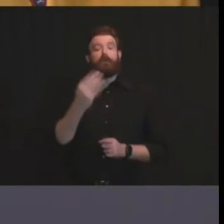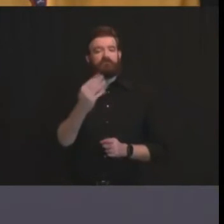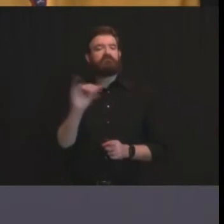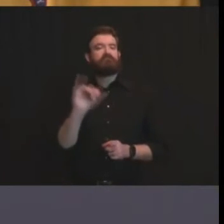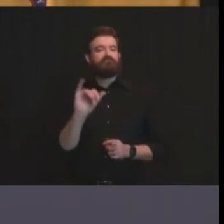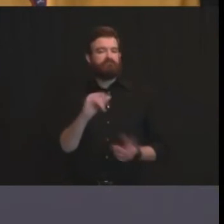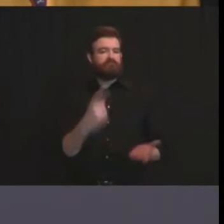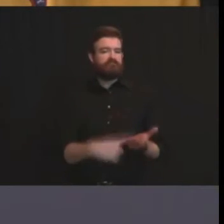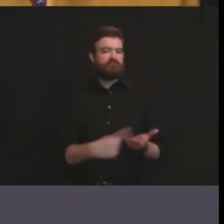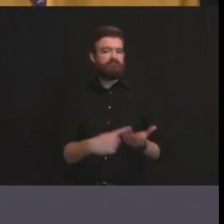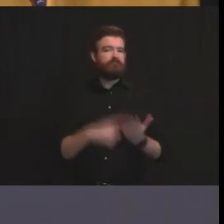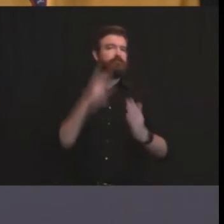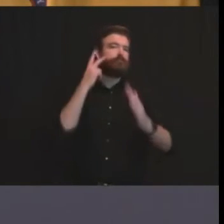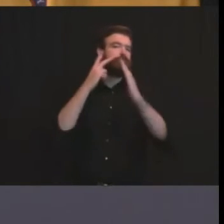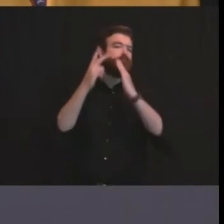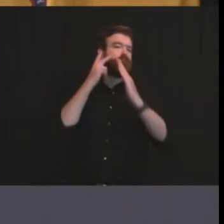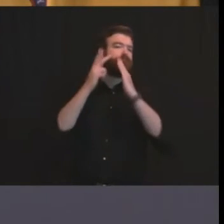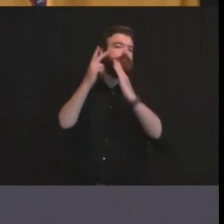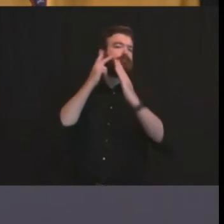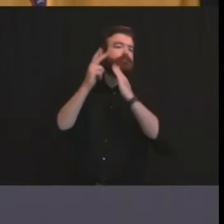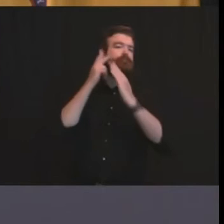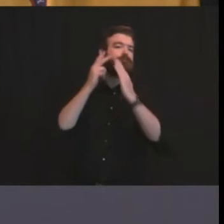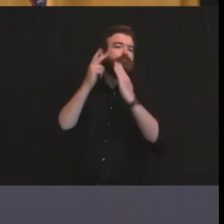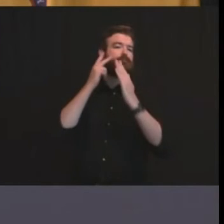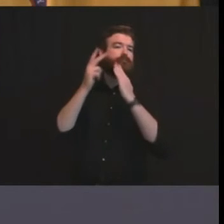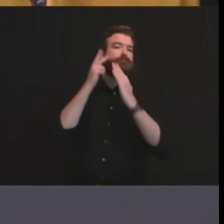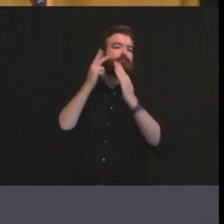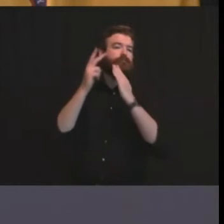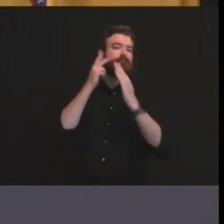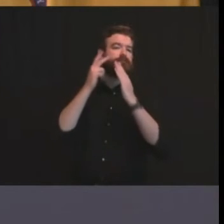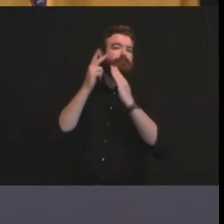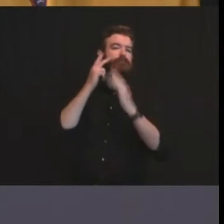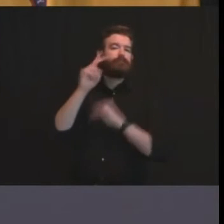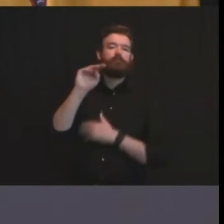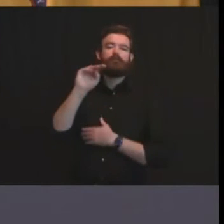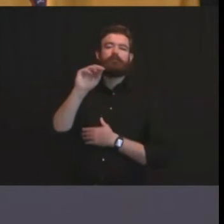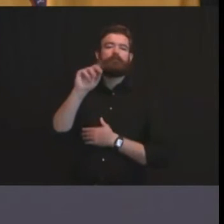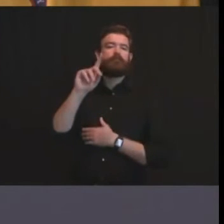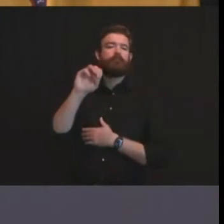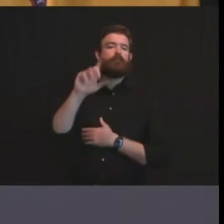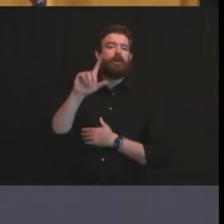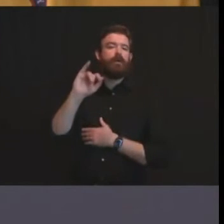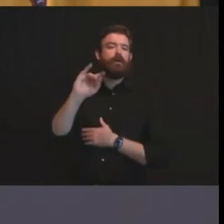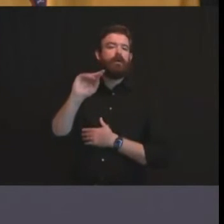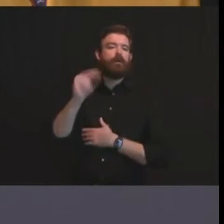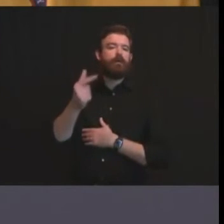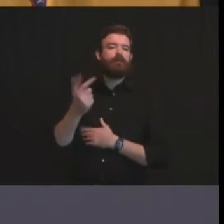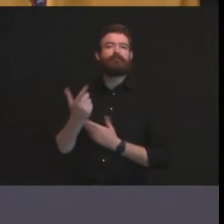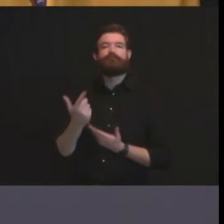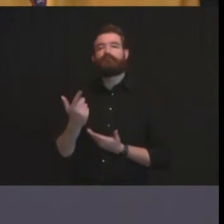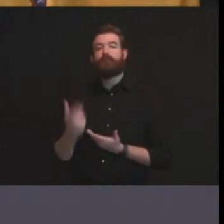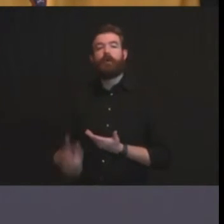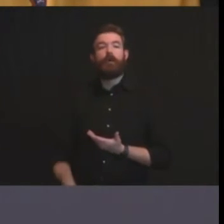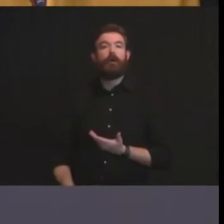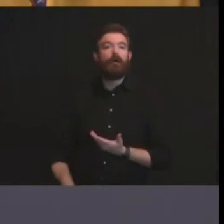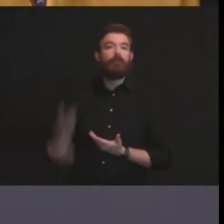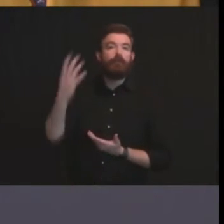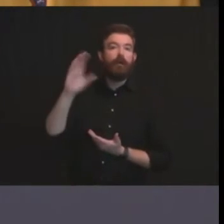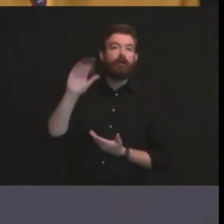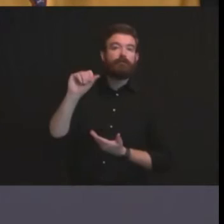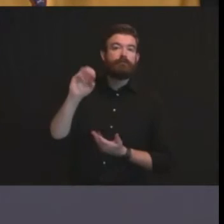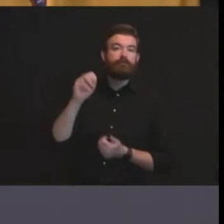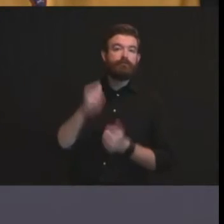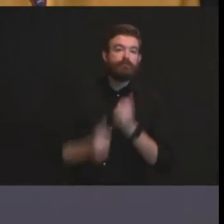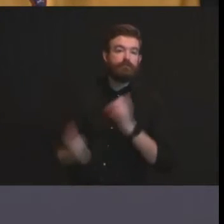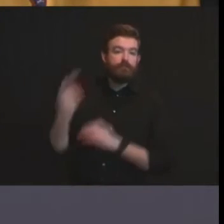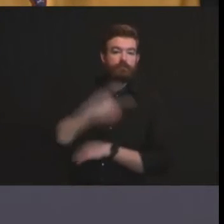um the the the and that includes everything from cases per day to hospitalizations can behavior impact